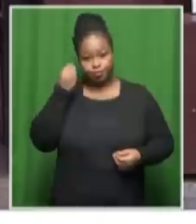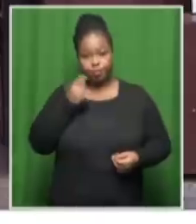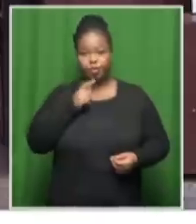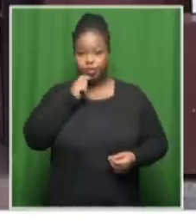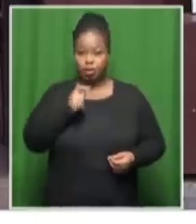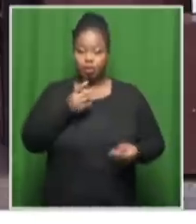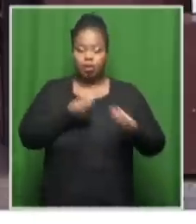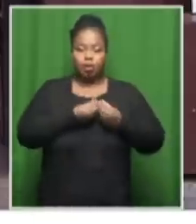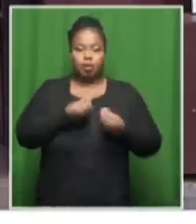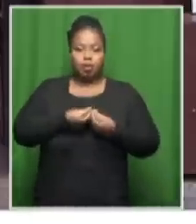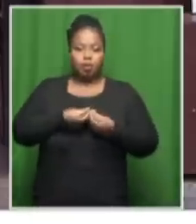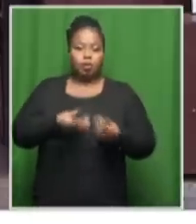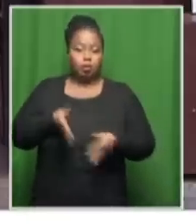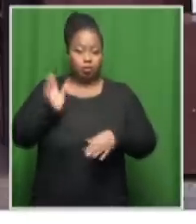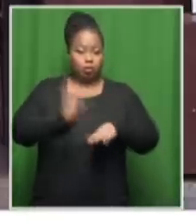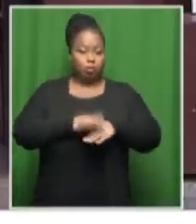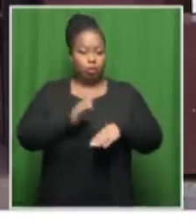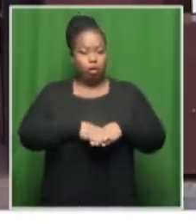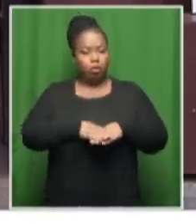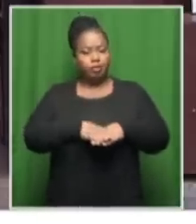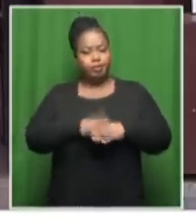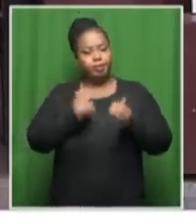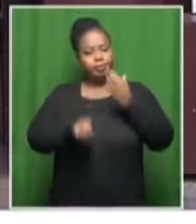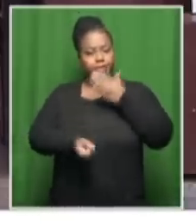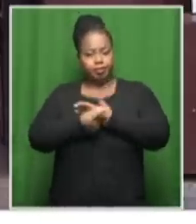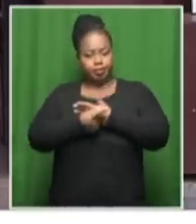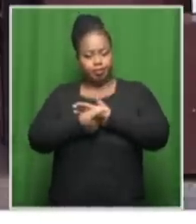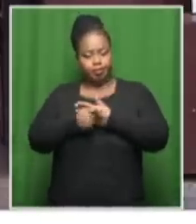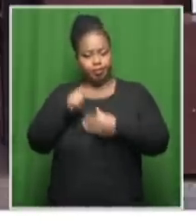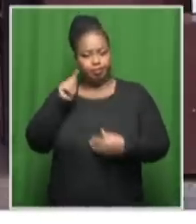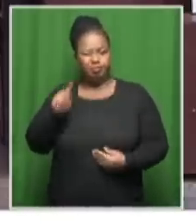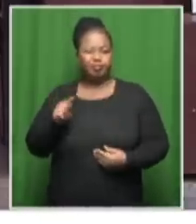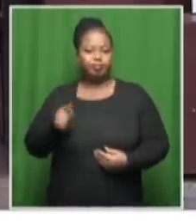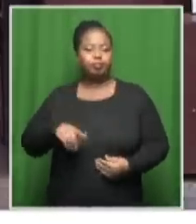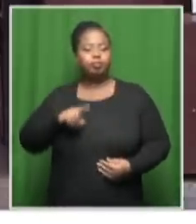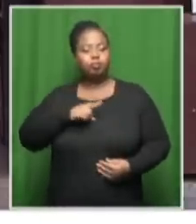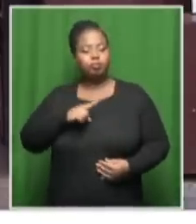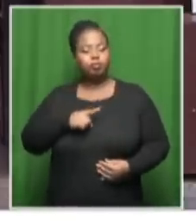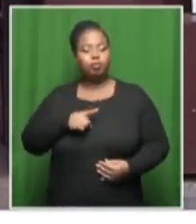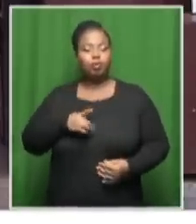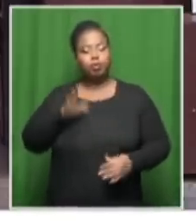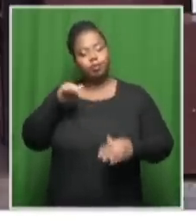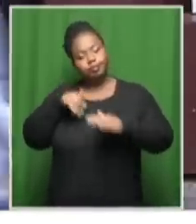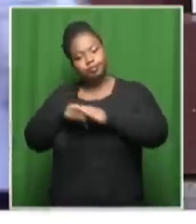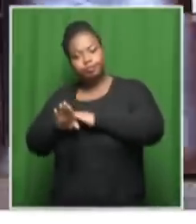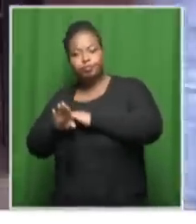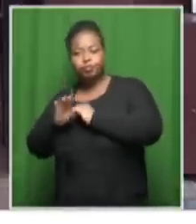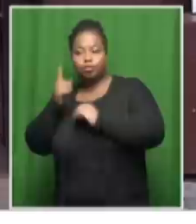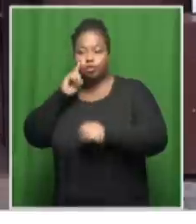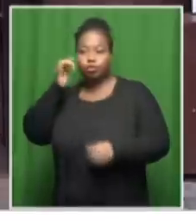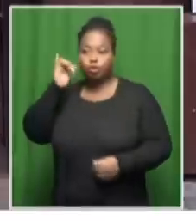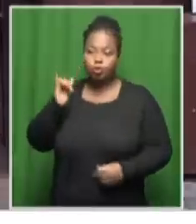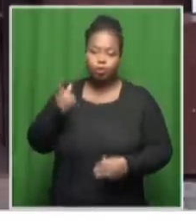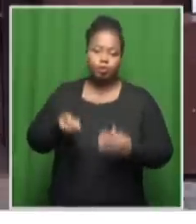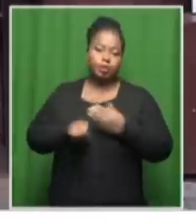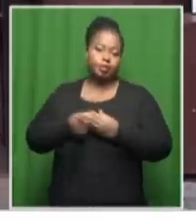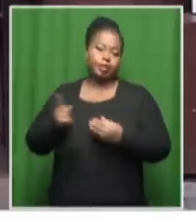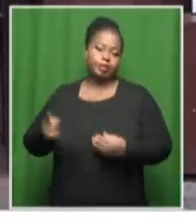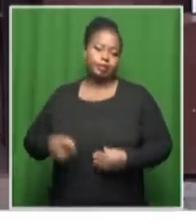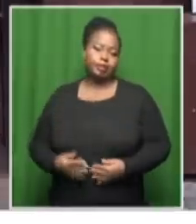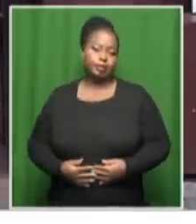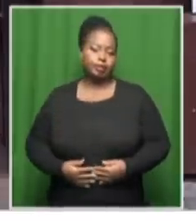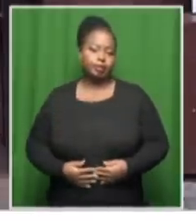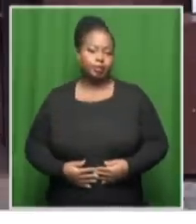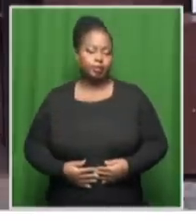might be something further that might have taken place such that they would need to go and check what was happening? So